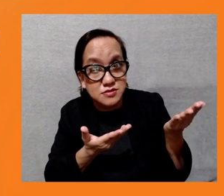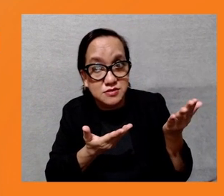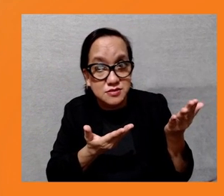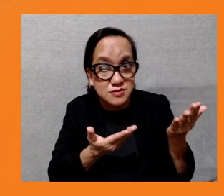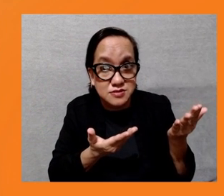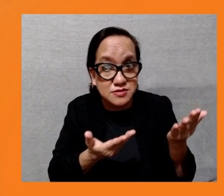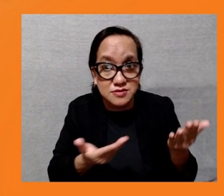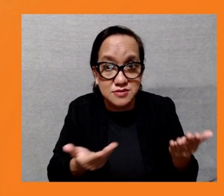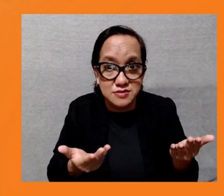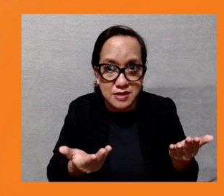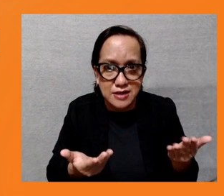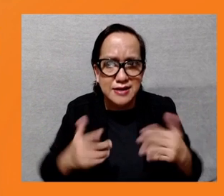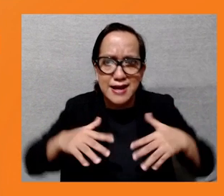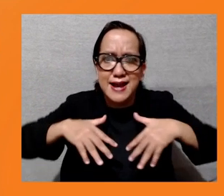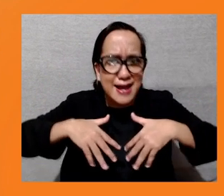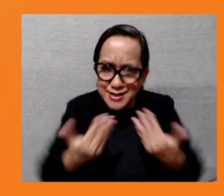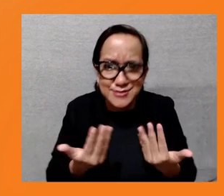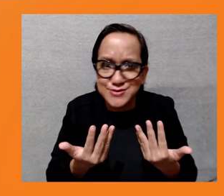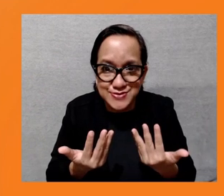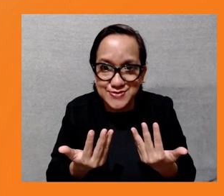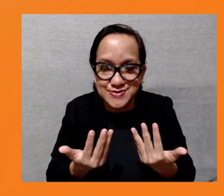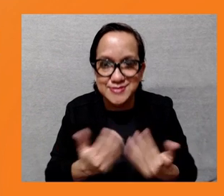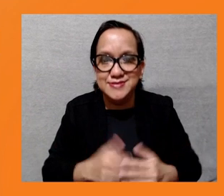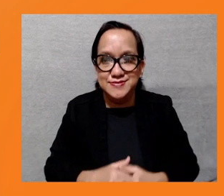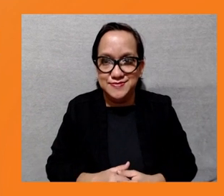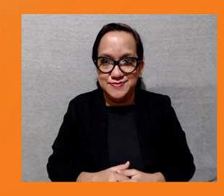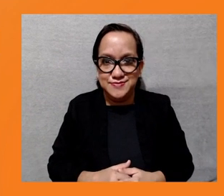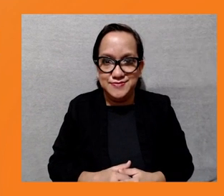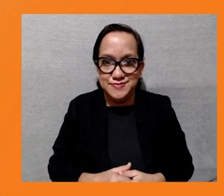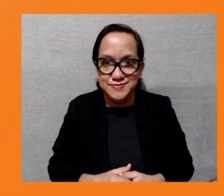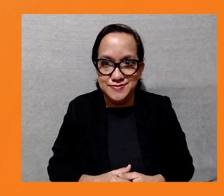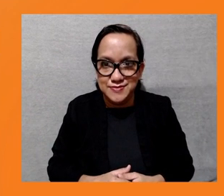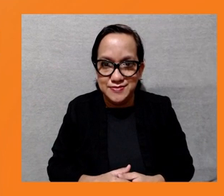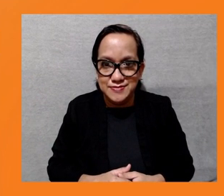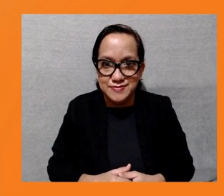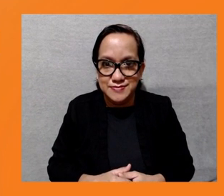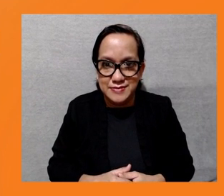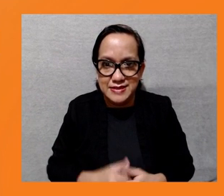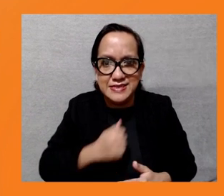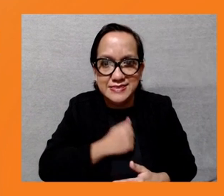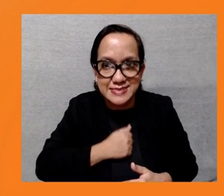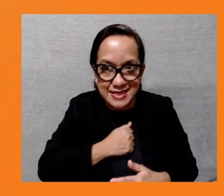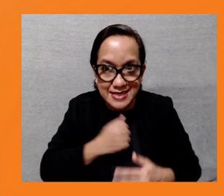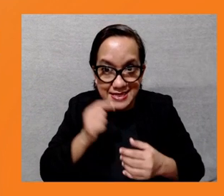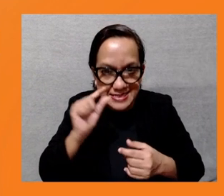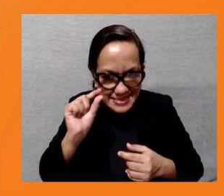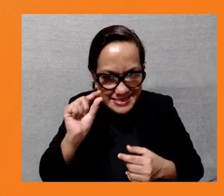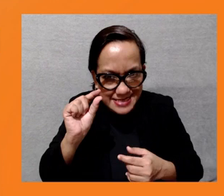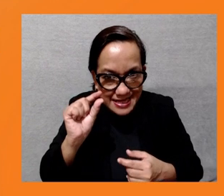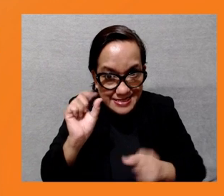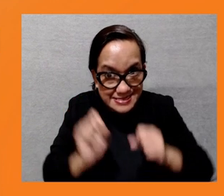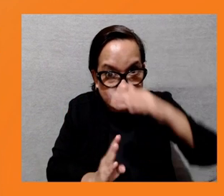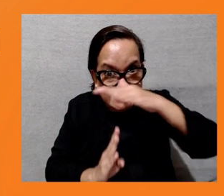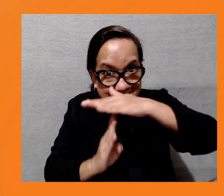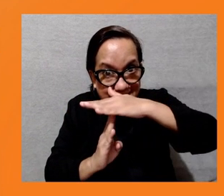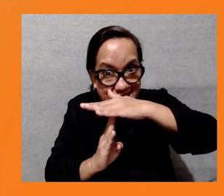Last point I'll come to. If you want to jump in, I was going to mention on strategic assessments, but I know time's short. Time's short and there are